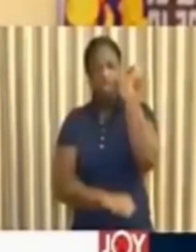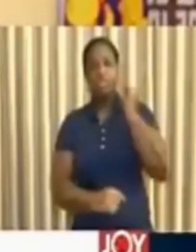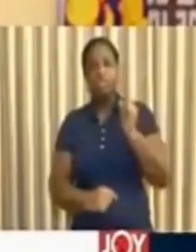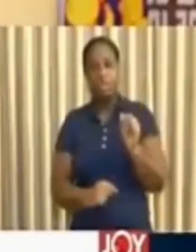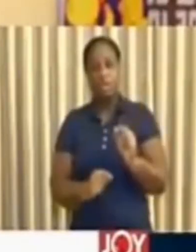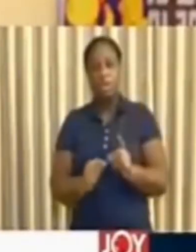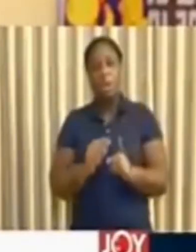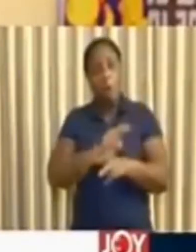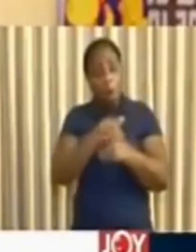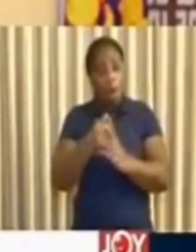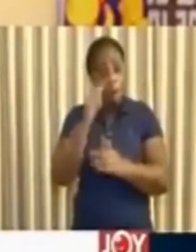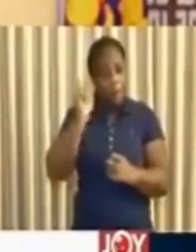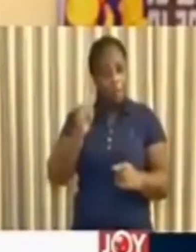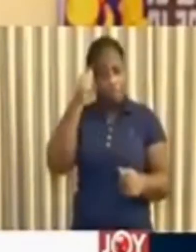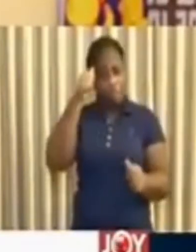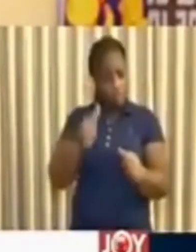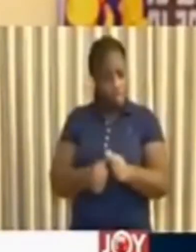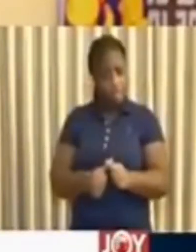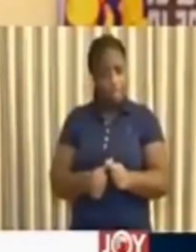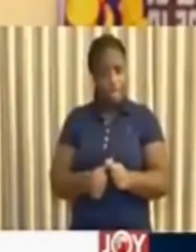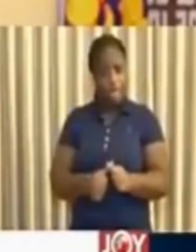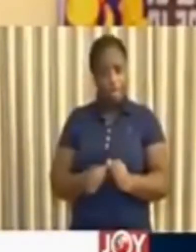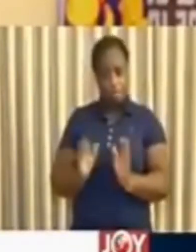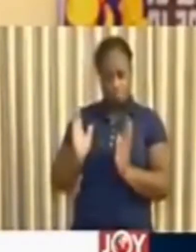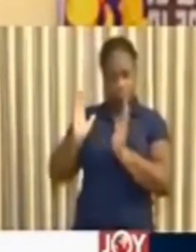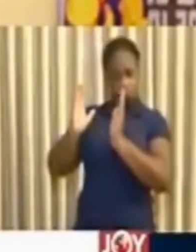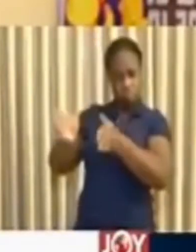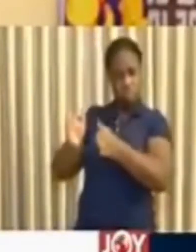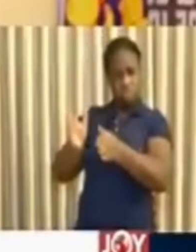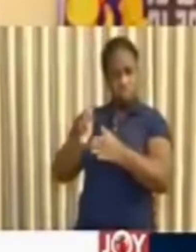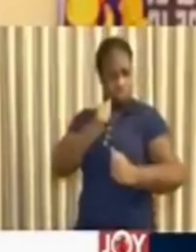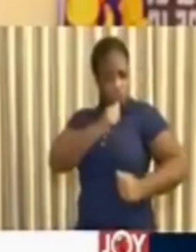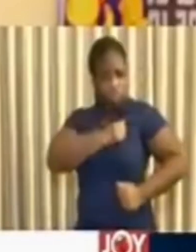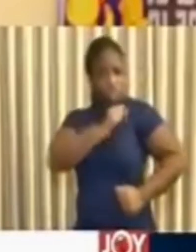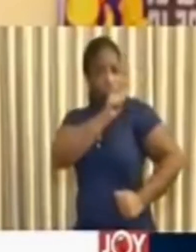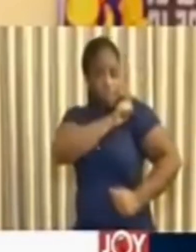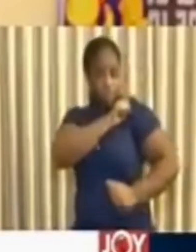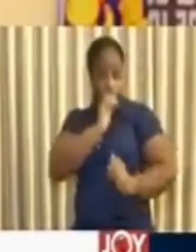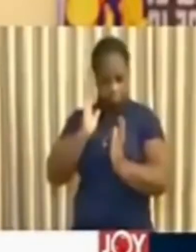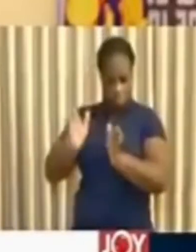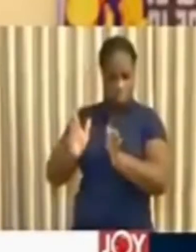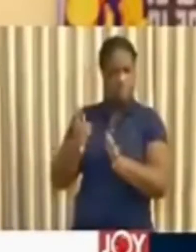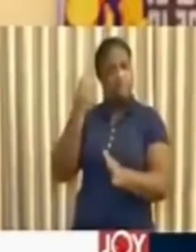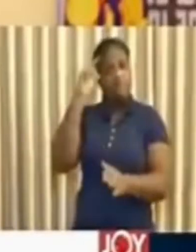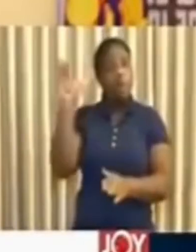let us all remember that they have been put in place for our collective good.